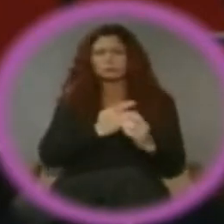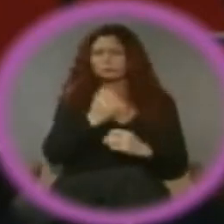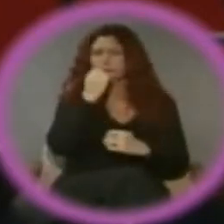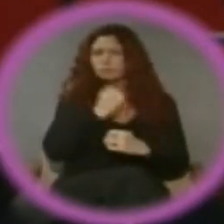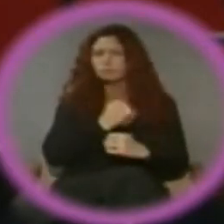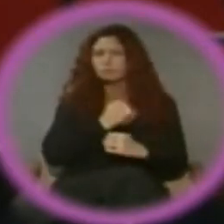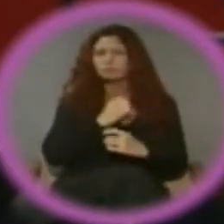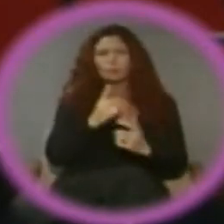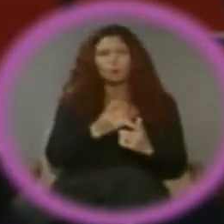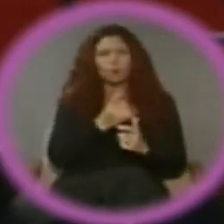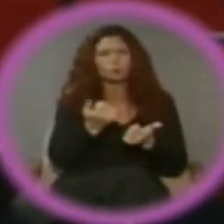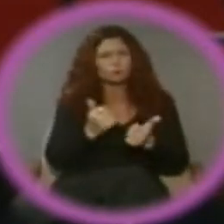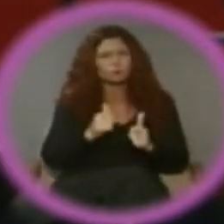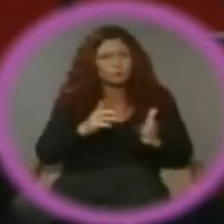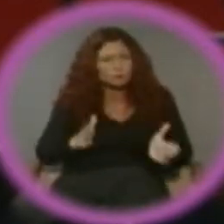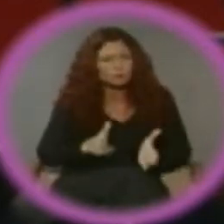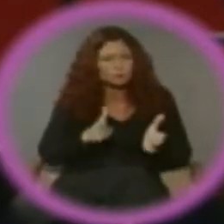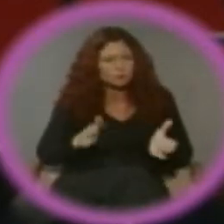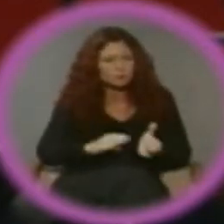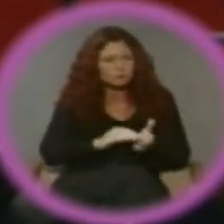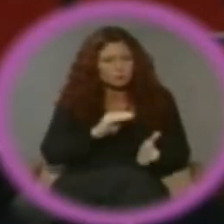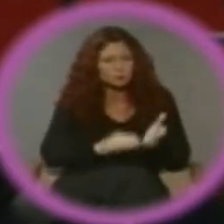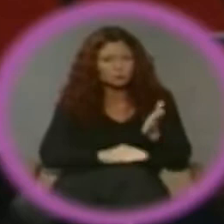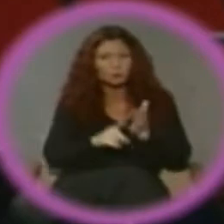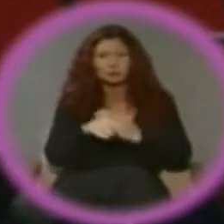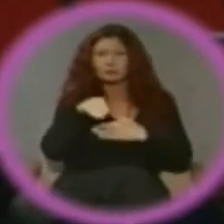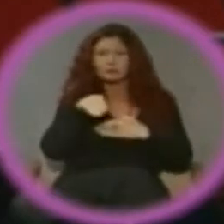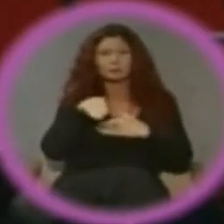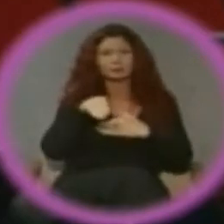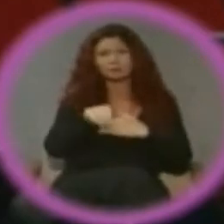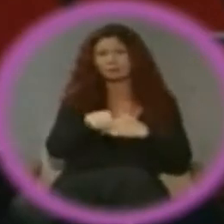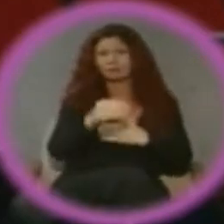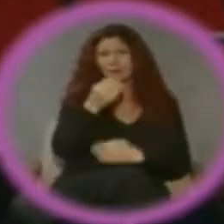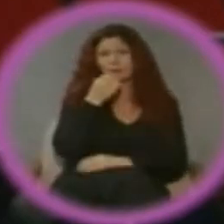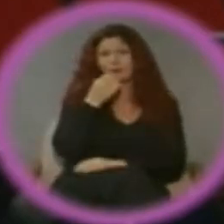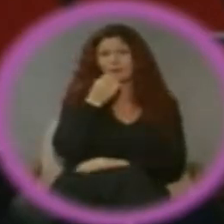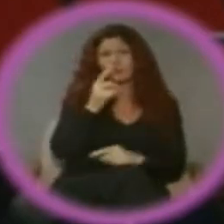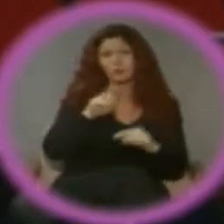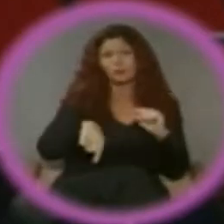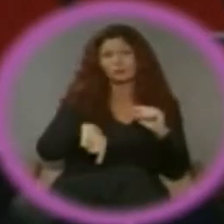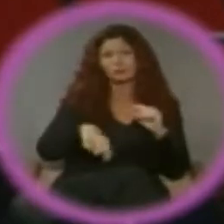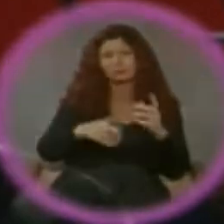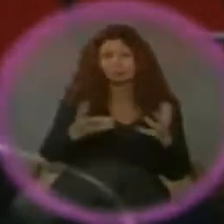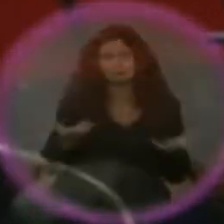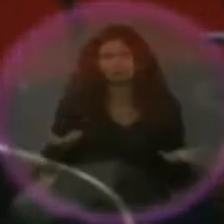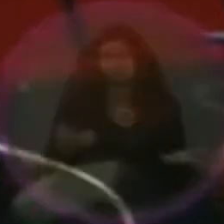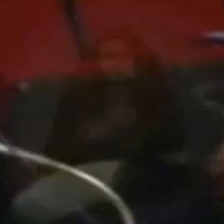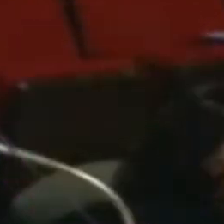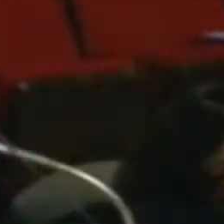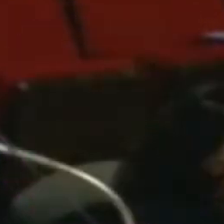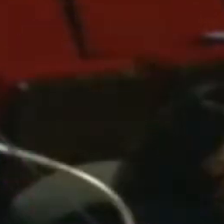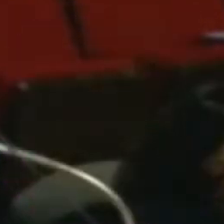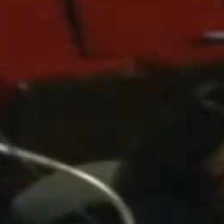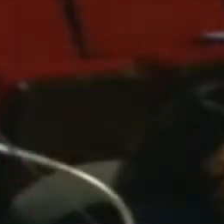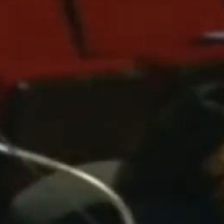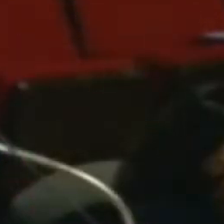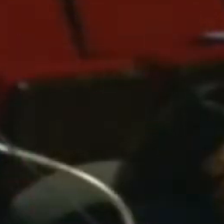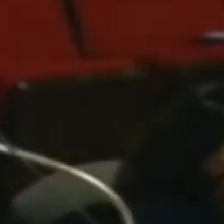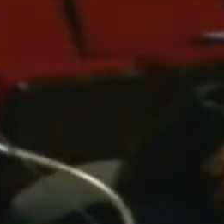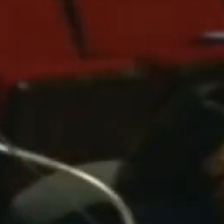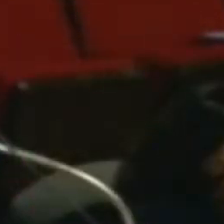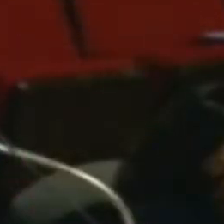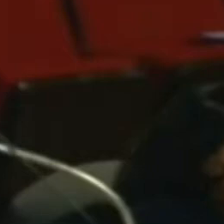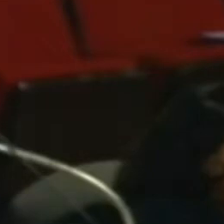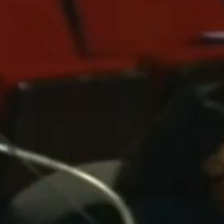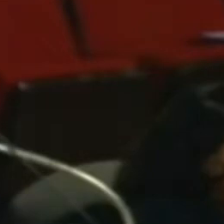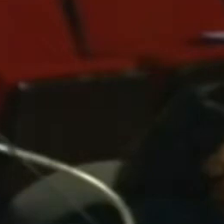my students always, but that doesn't put food on the table. Those thank yous are very nice, but it doesn't pay my